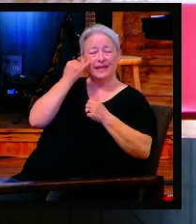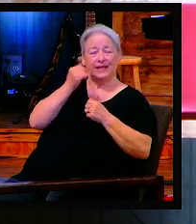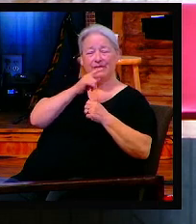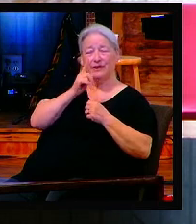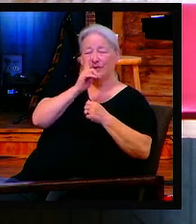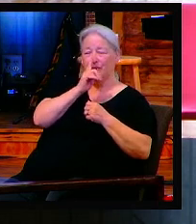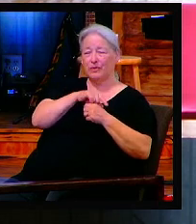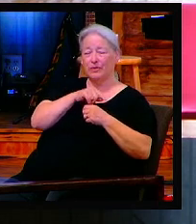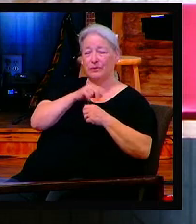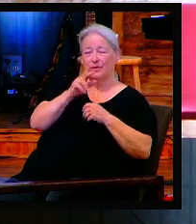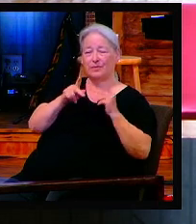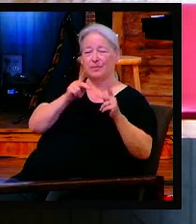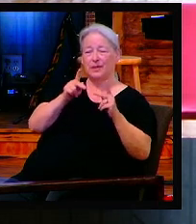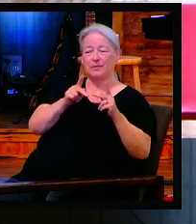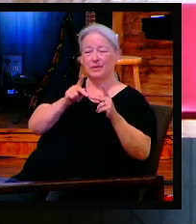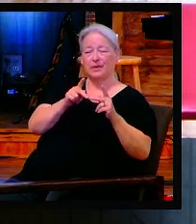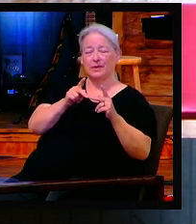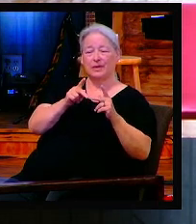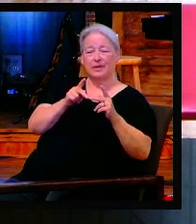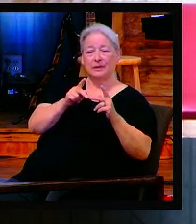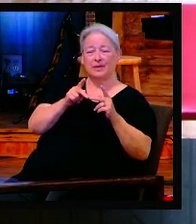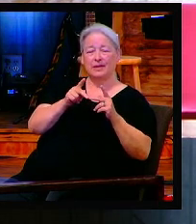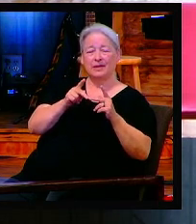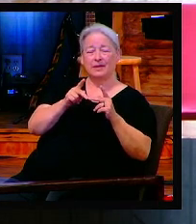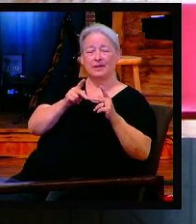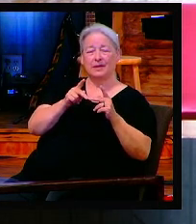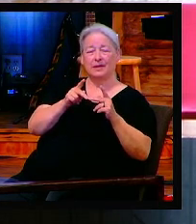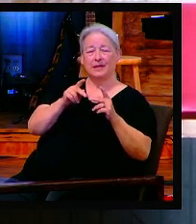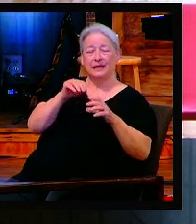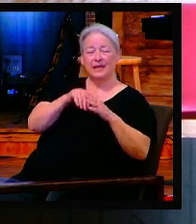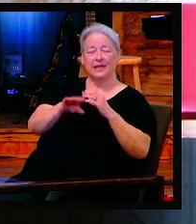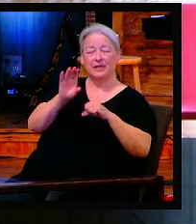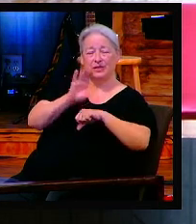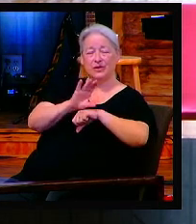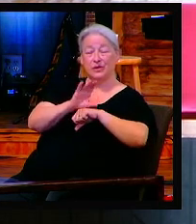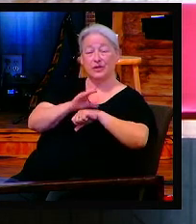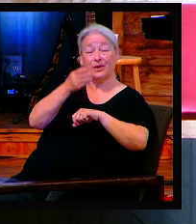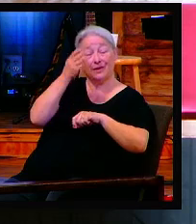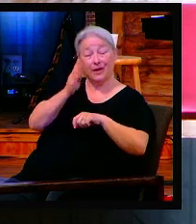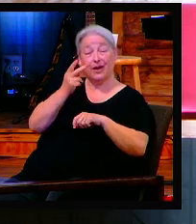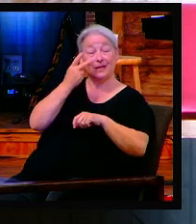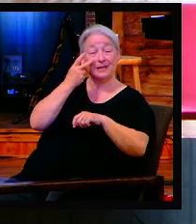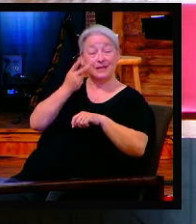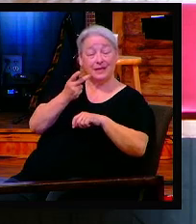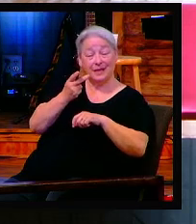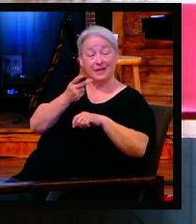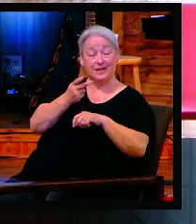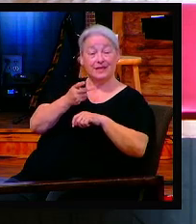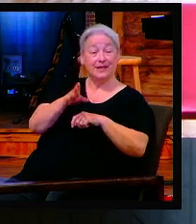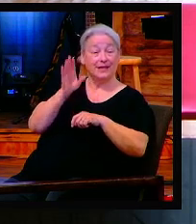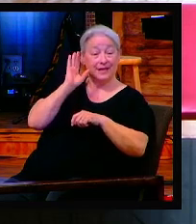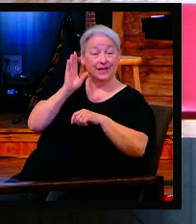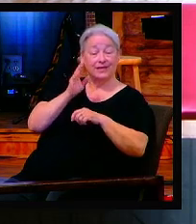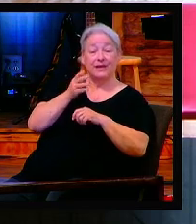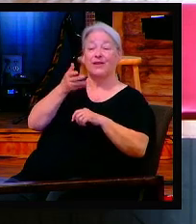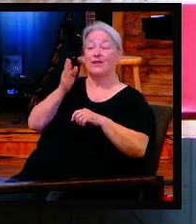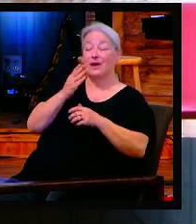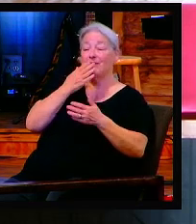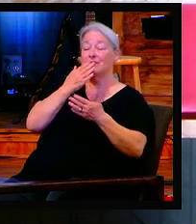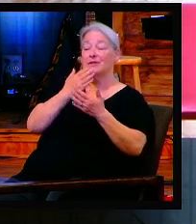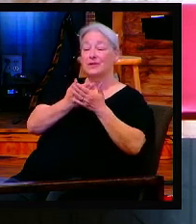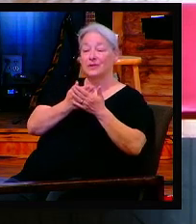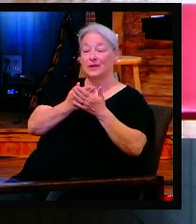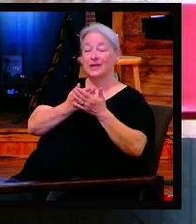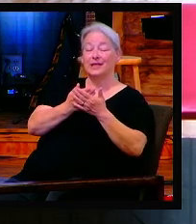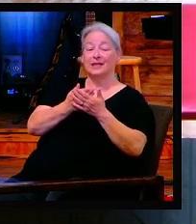It was so dumb to think this. But God hears. Matter of fact, he's so good at listening to conversations, he can hear